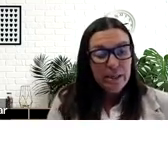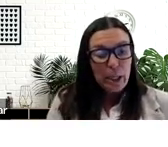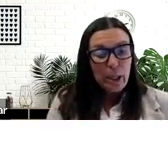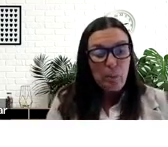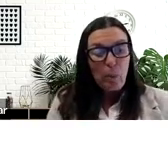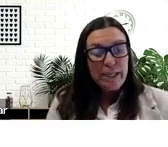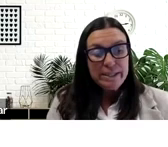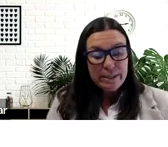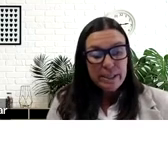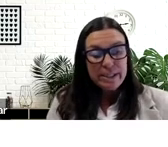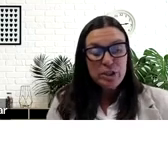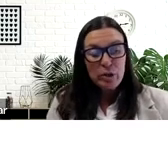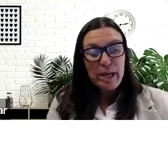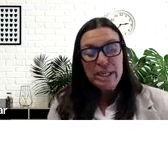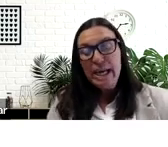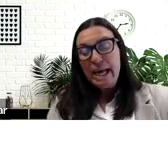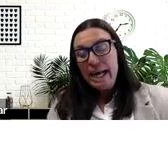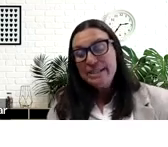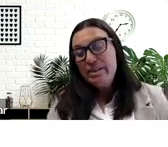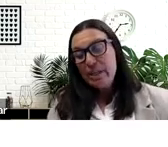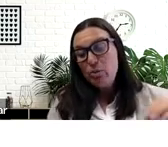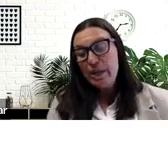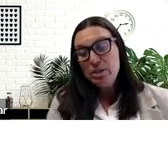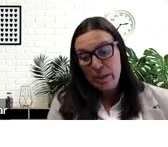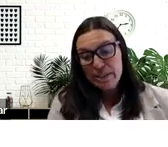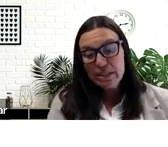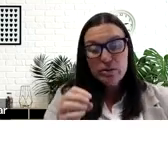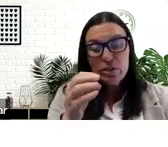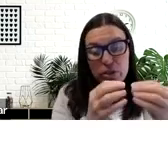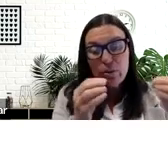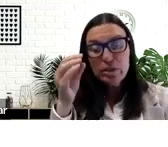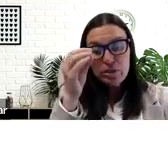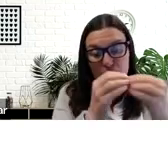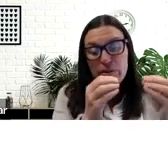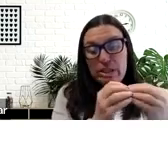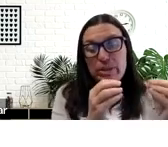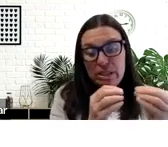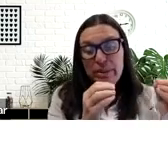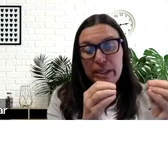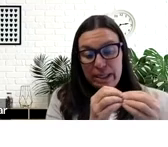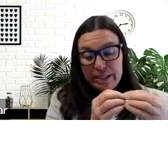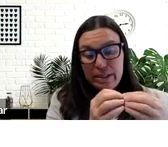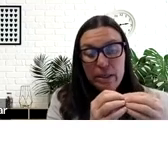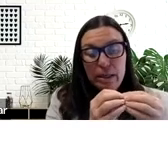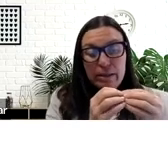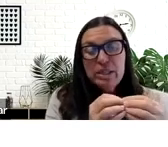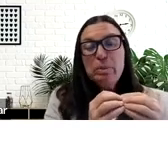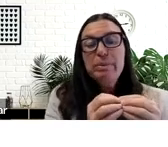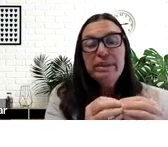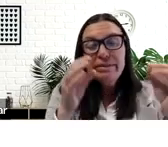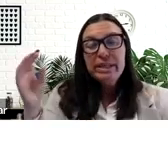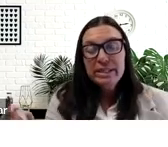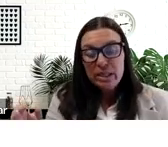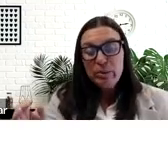whiteness is described as the effect of white supremacy. So the two are so deeply deeply connected that